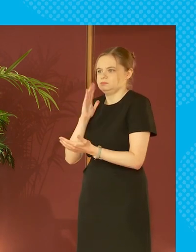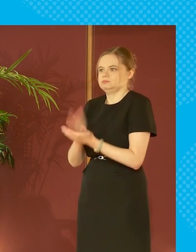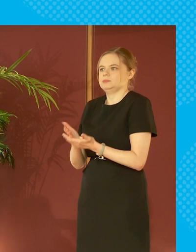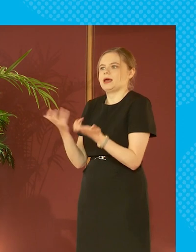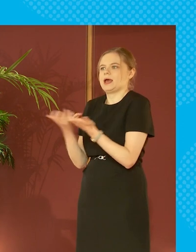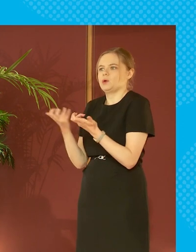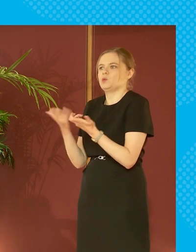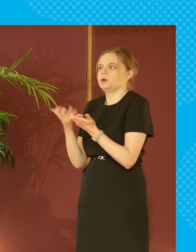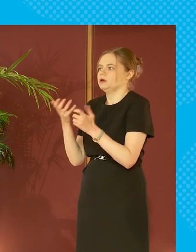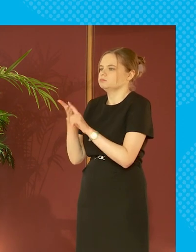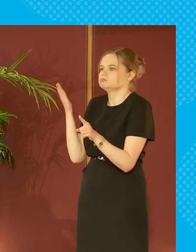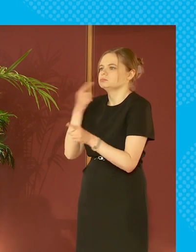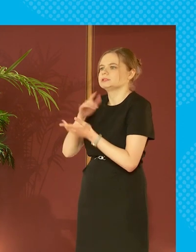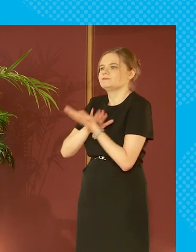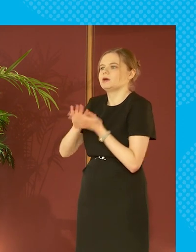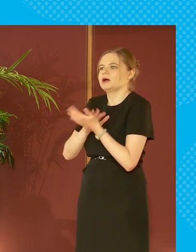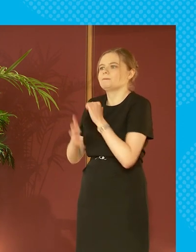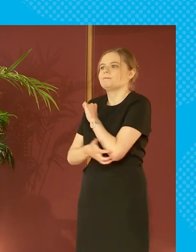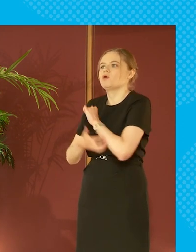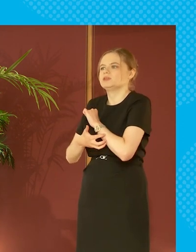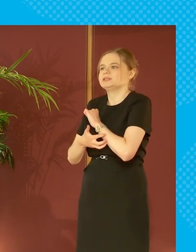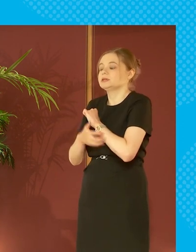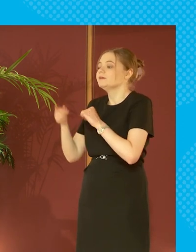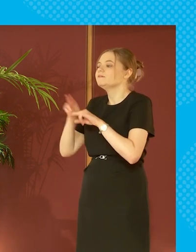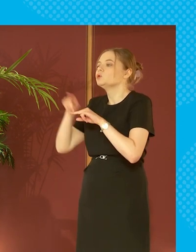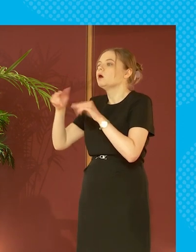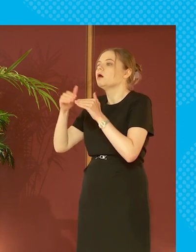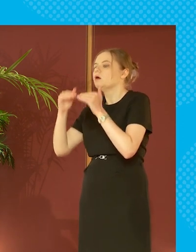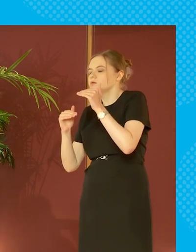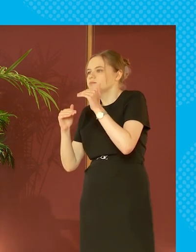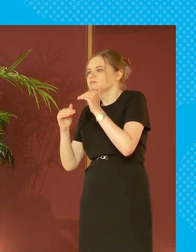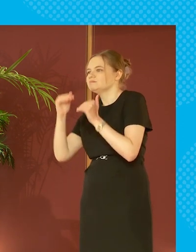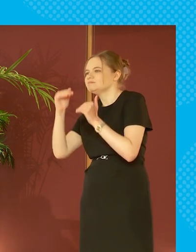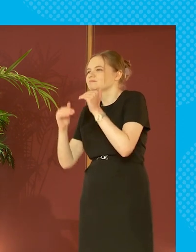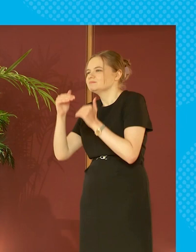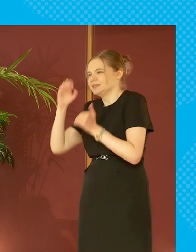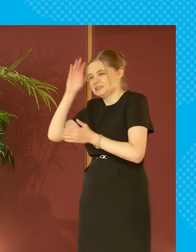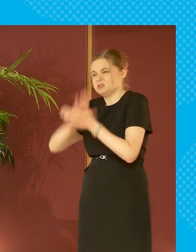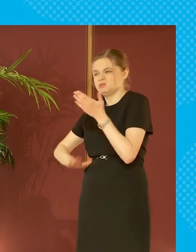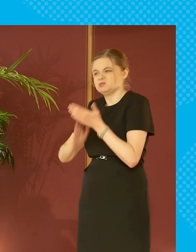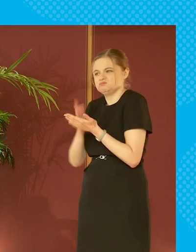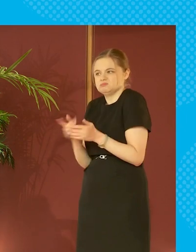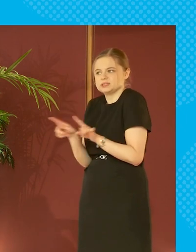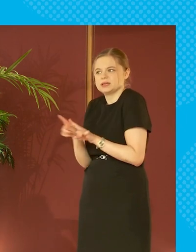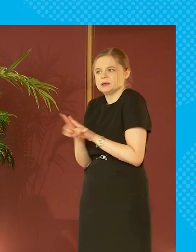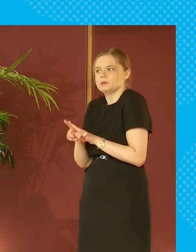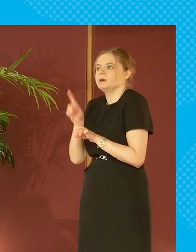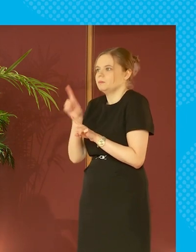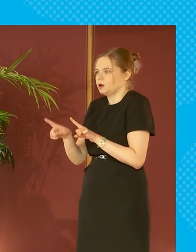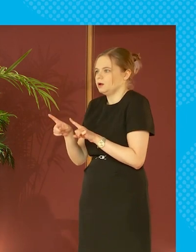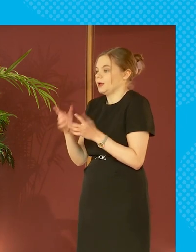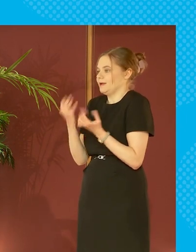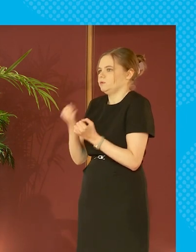a measure although it's not terribly nuanced at times if you're just below it or just above it your experiences will be the same but you will